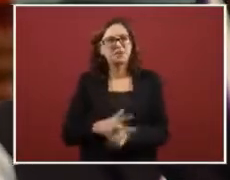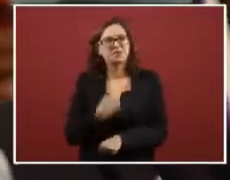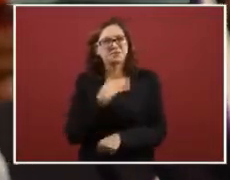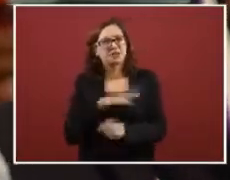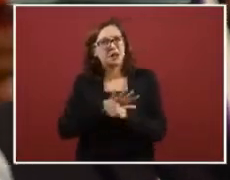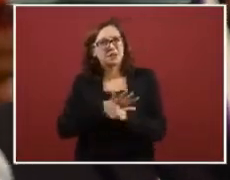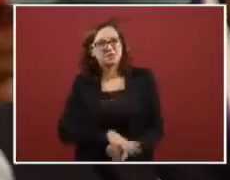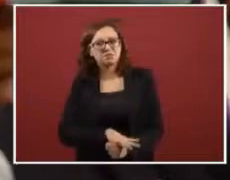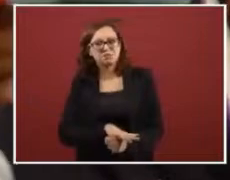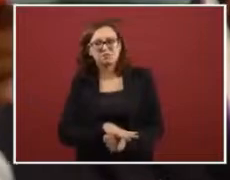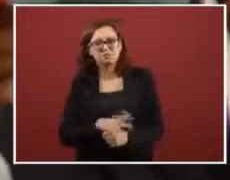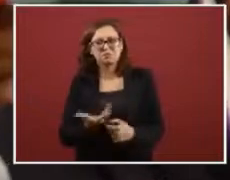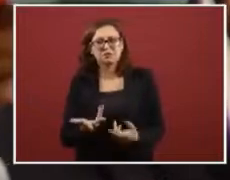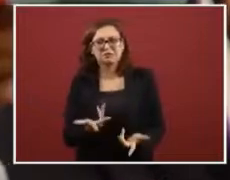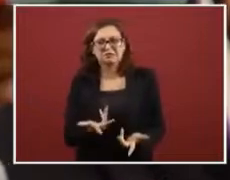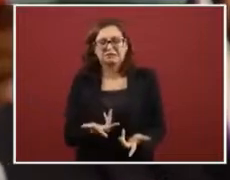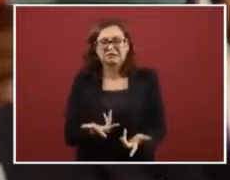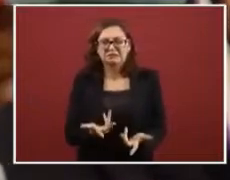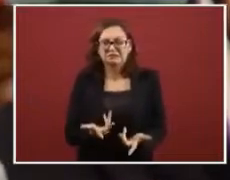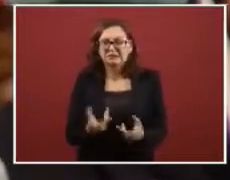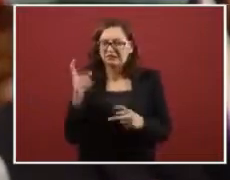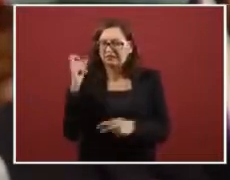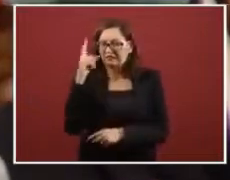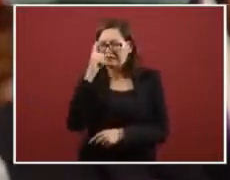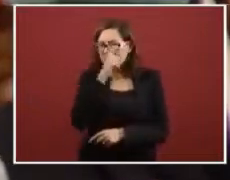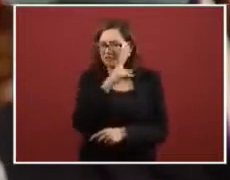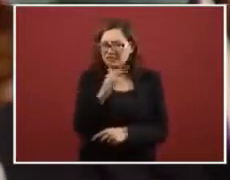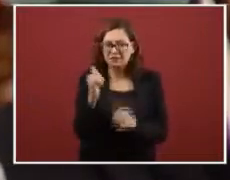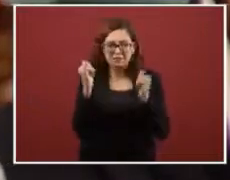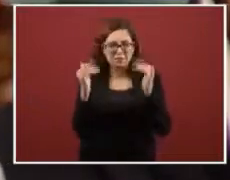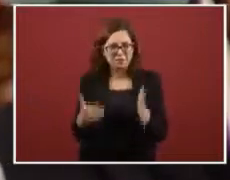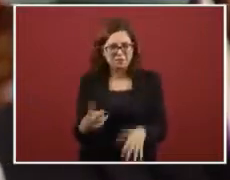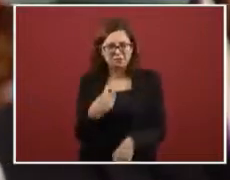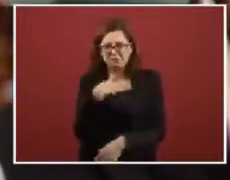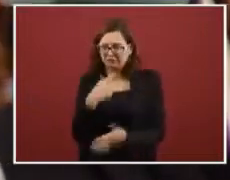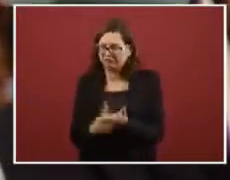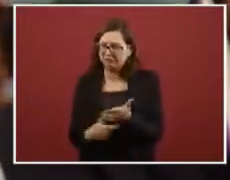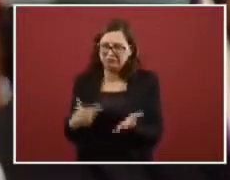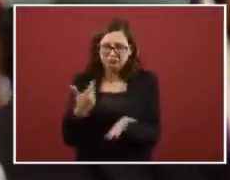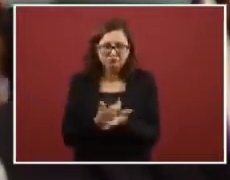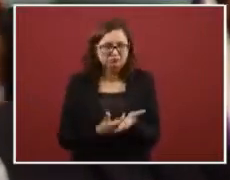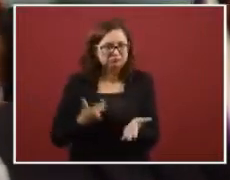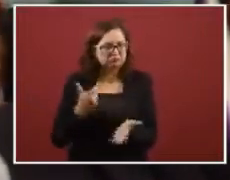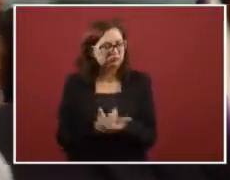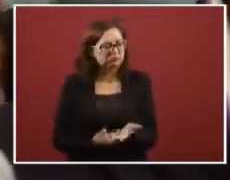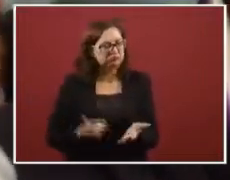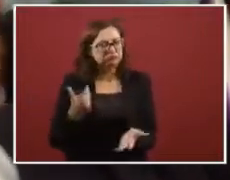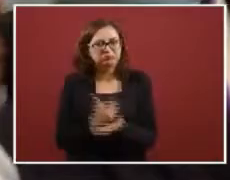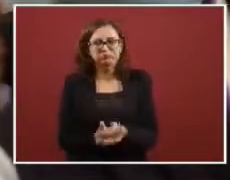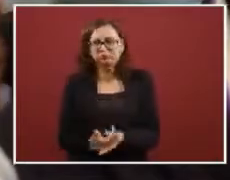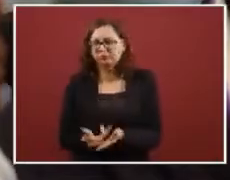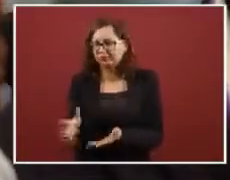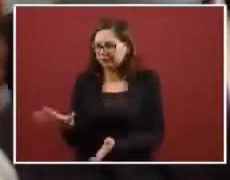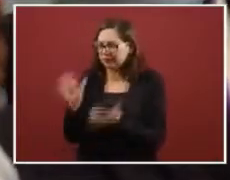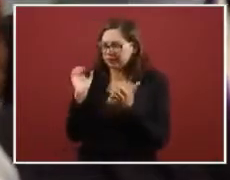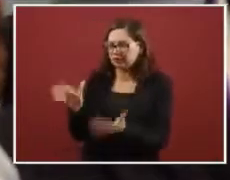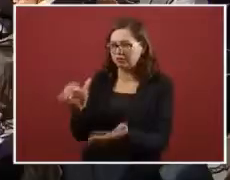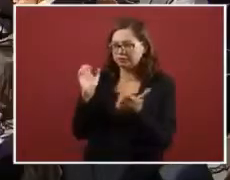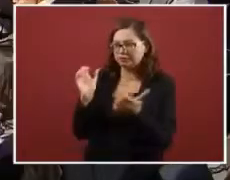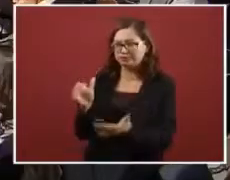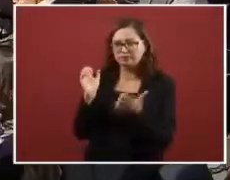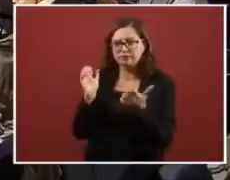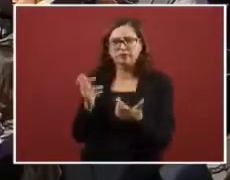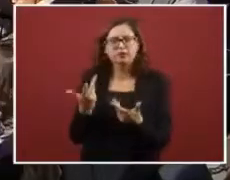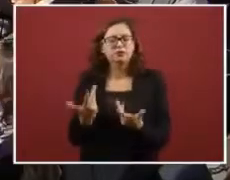more the cinturon to compensate all the resources that cannot be used for other ways, like, for